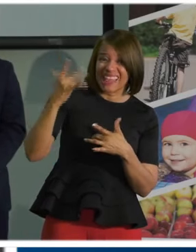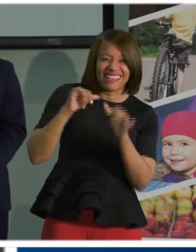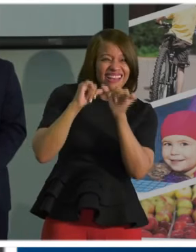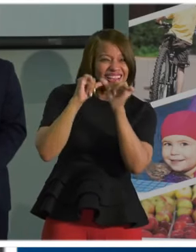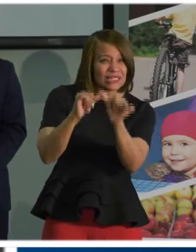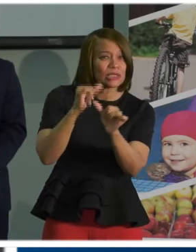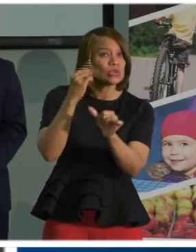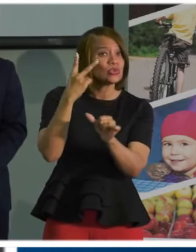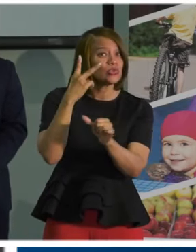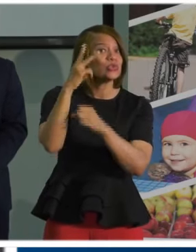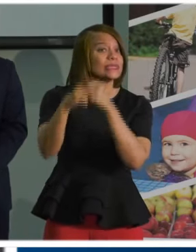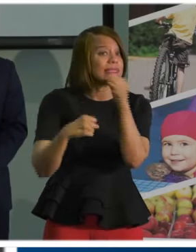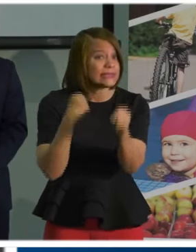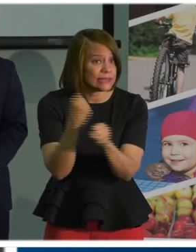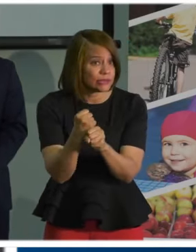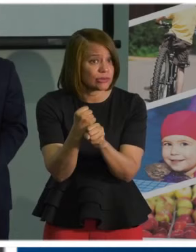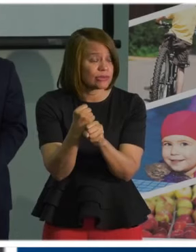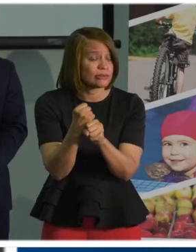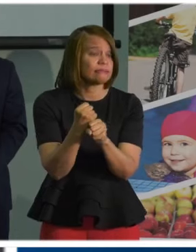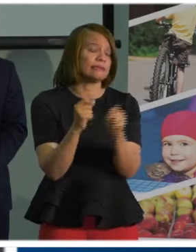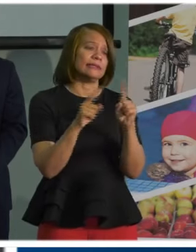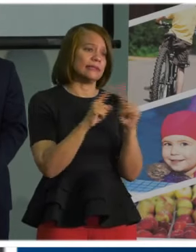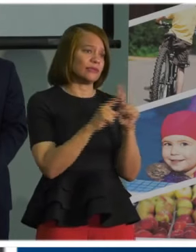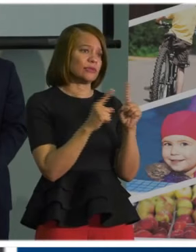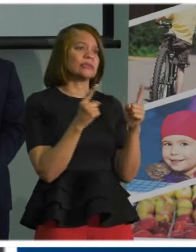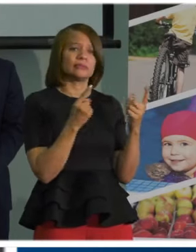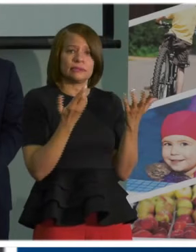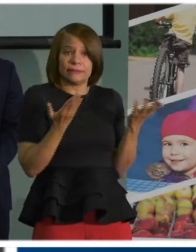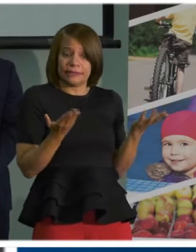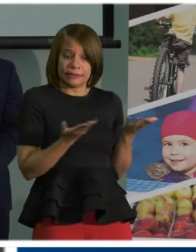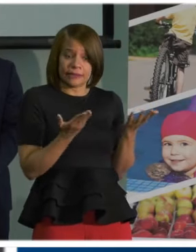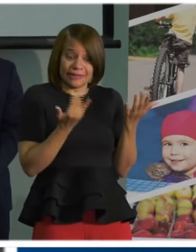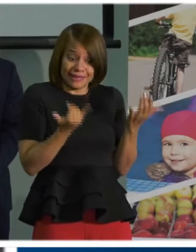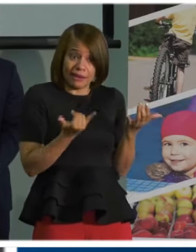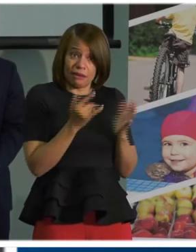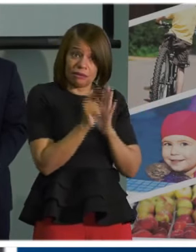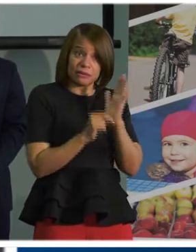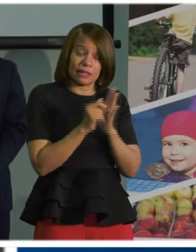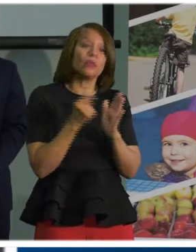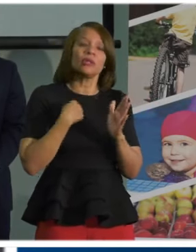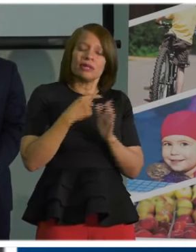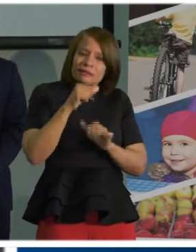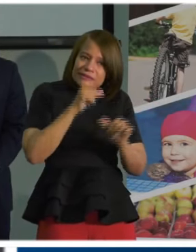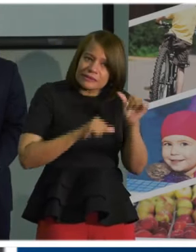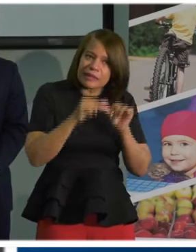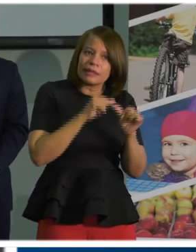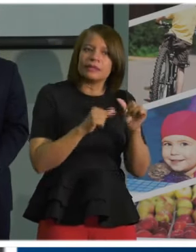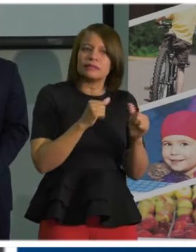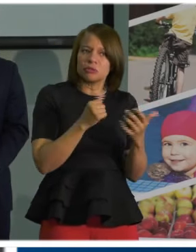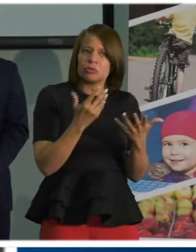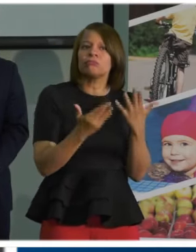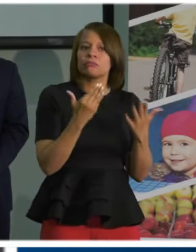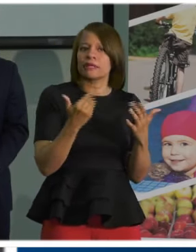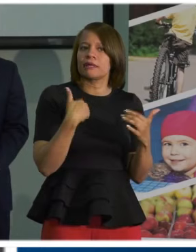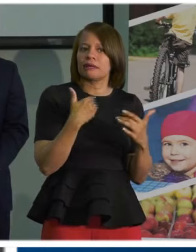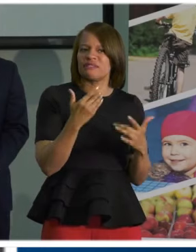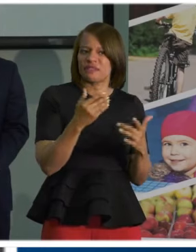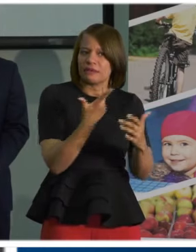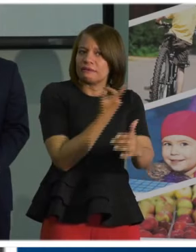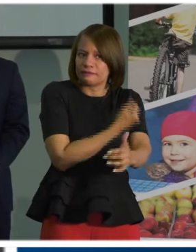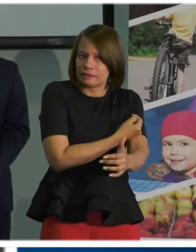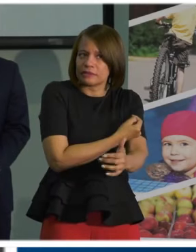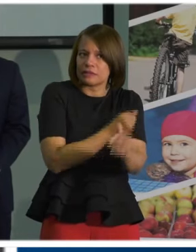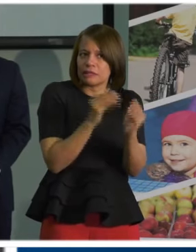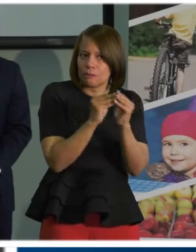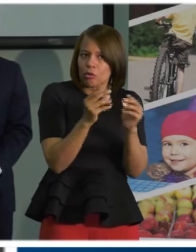between 2020 and 1918 is we have science on our side and we're likely to get a vaccine that they might not have had and they didn't